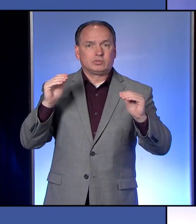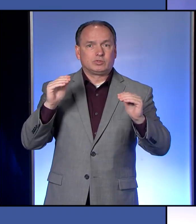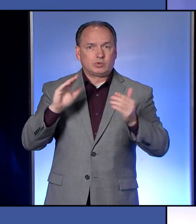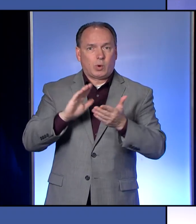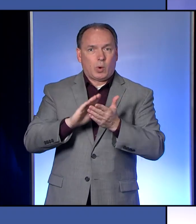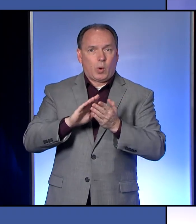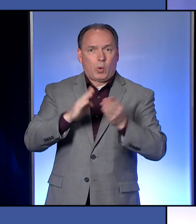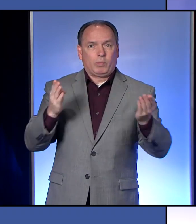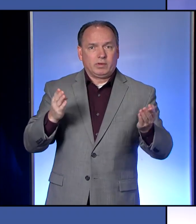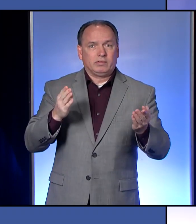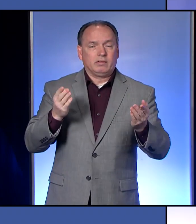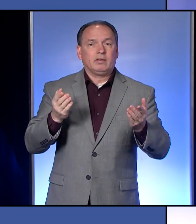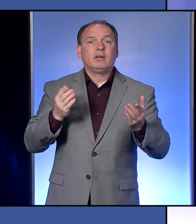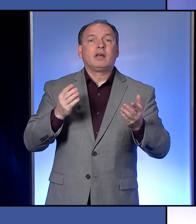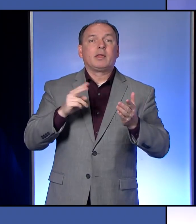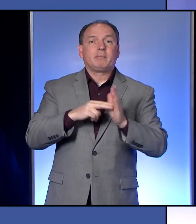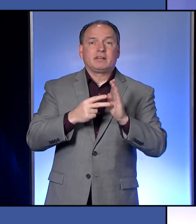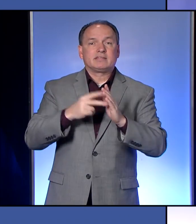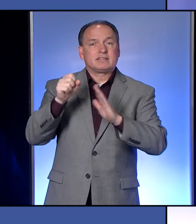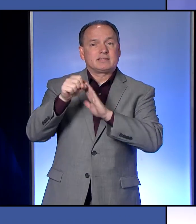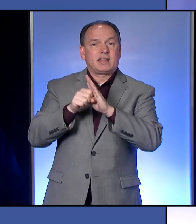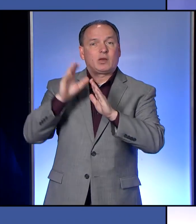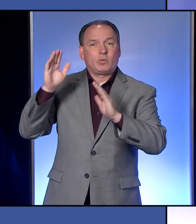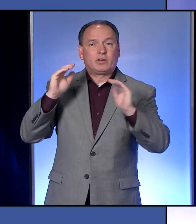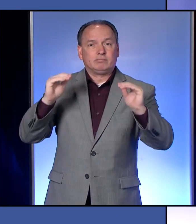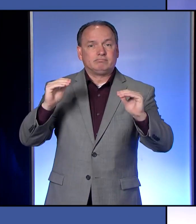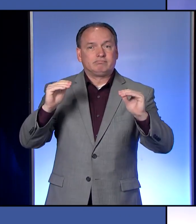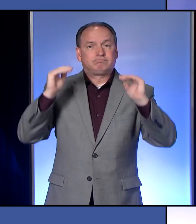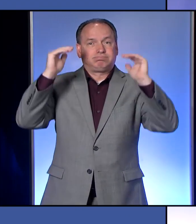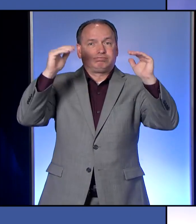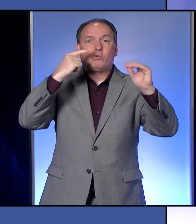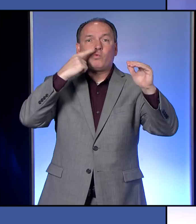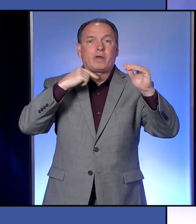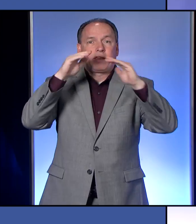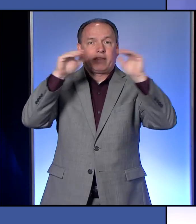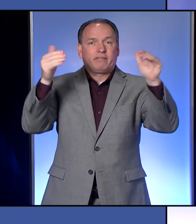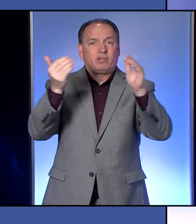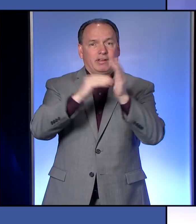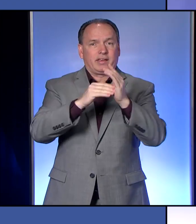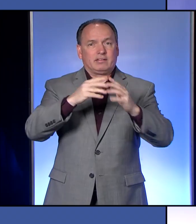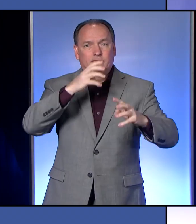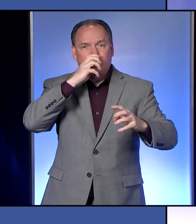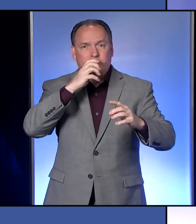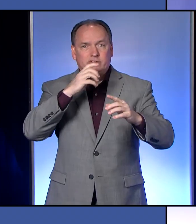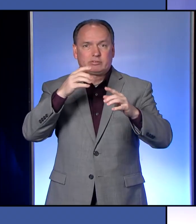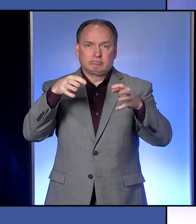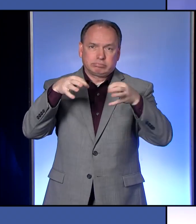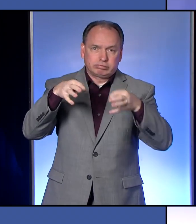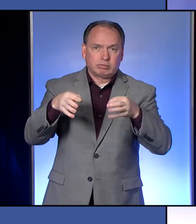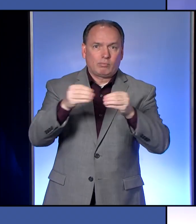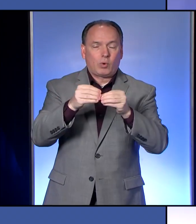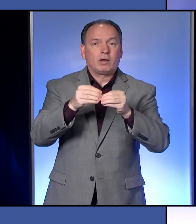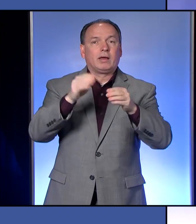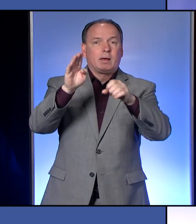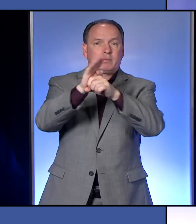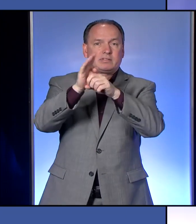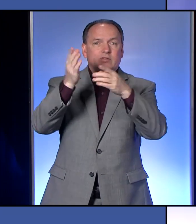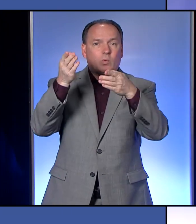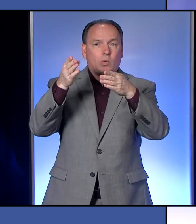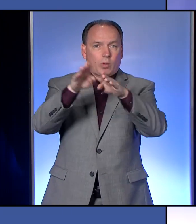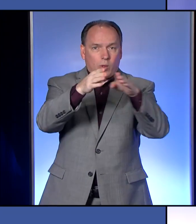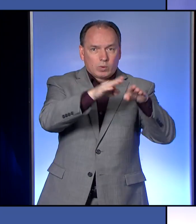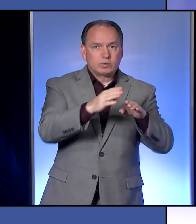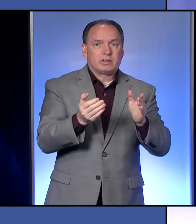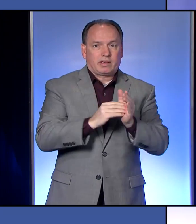will demand that our region go back to the red level of restrictions and businesses will be closed again.